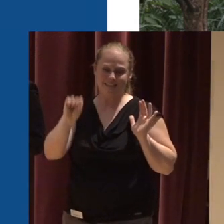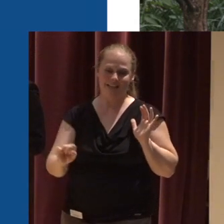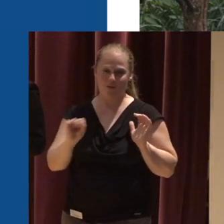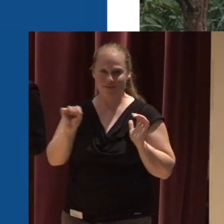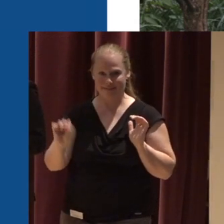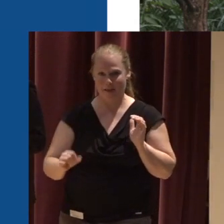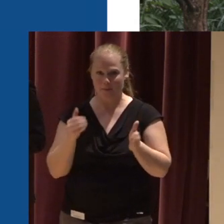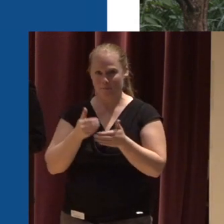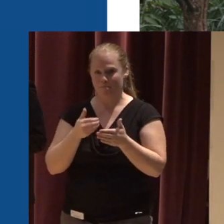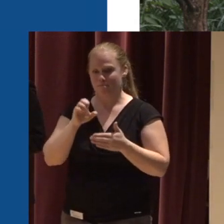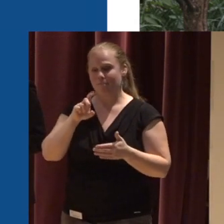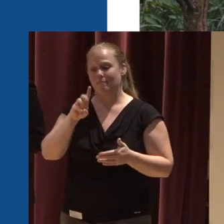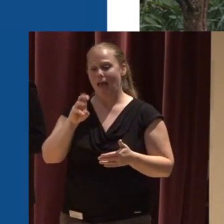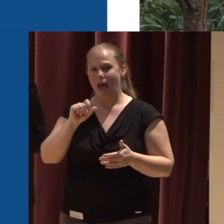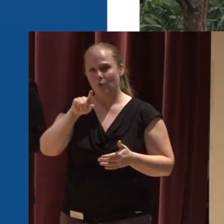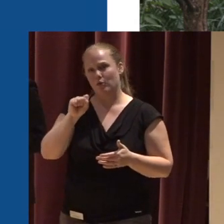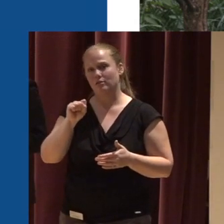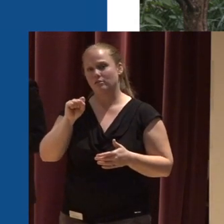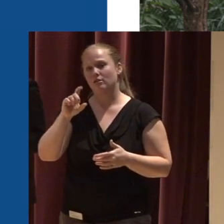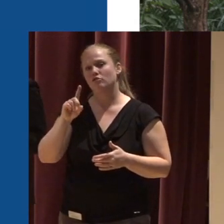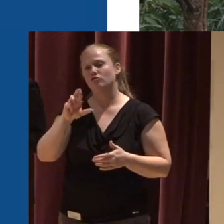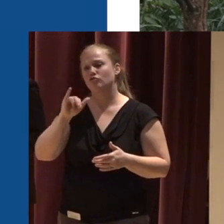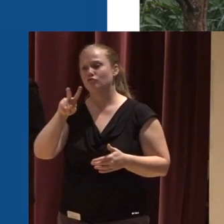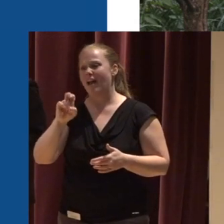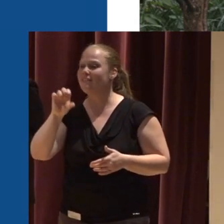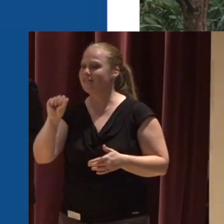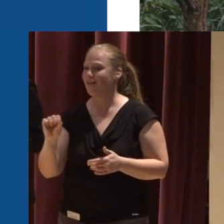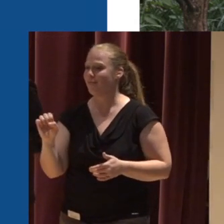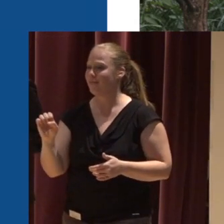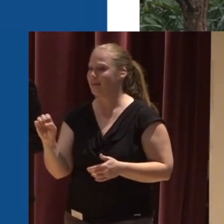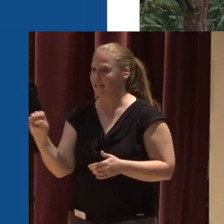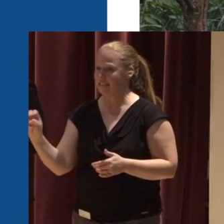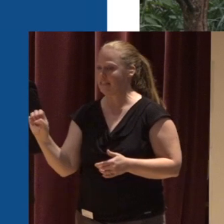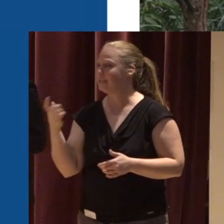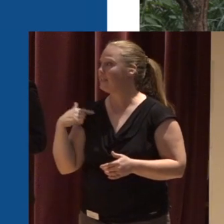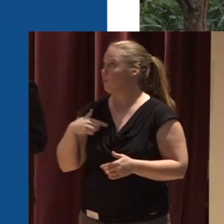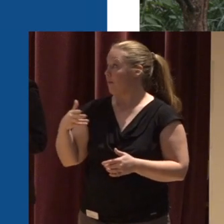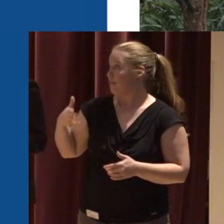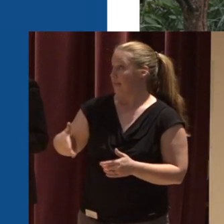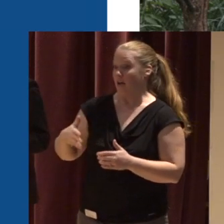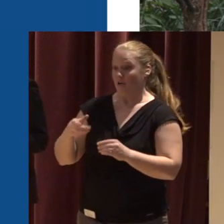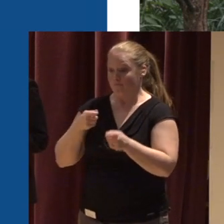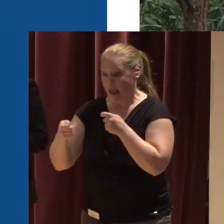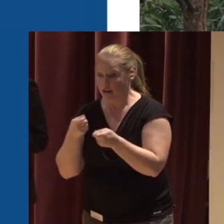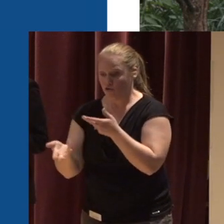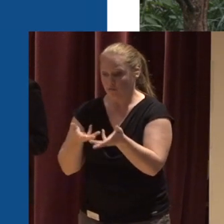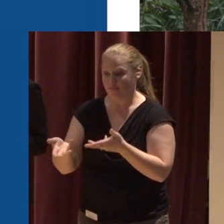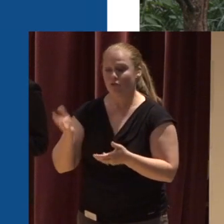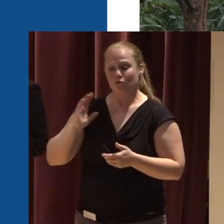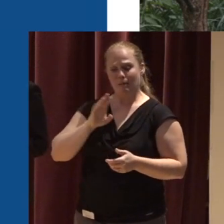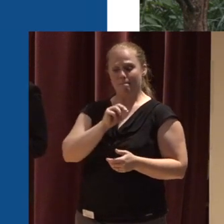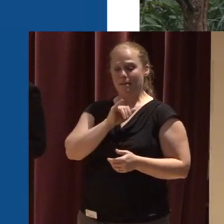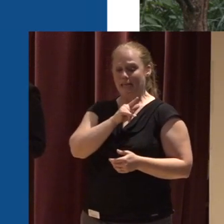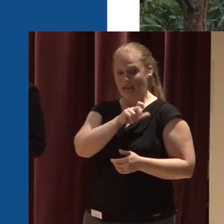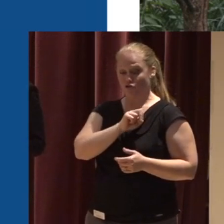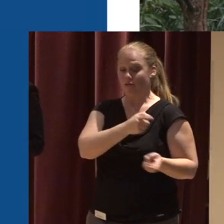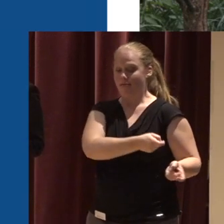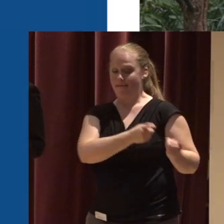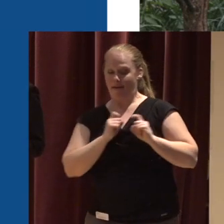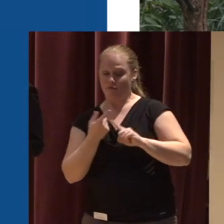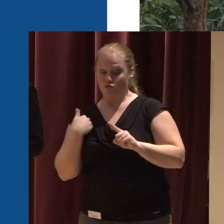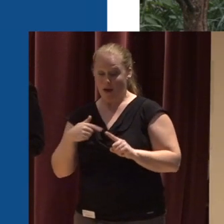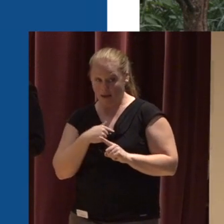Right along Edwards Drive Southeast And we're in there managing it actively It used to be mitigation It's been turned over to us